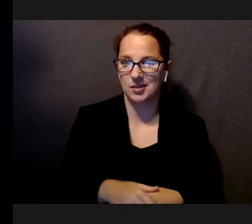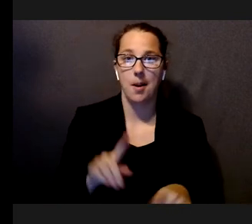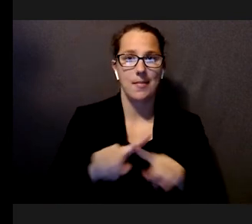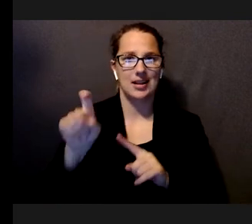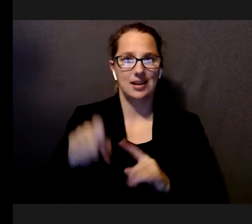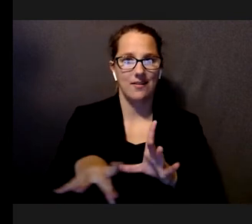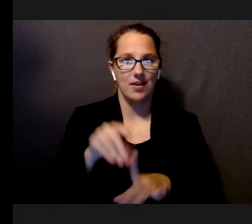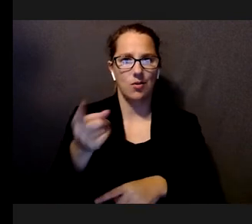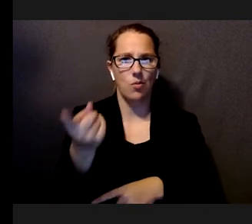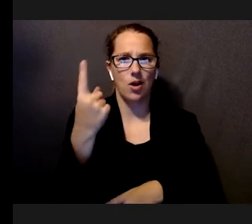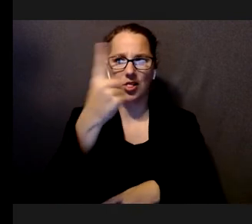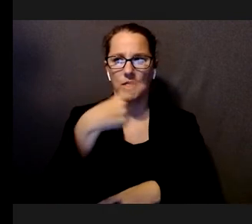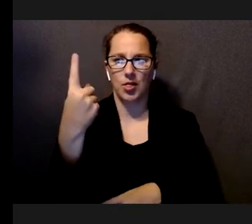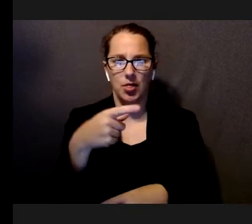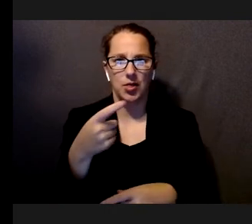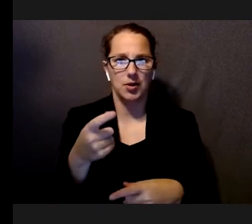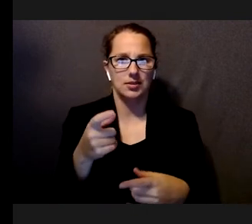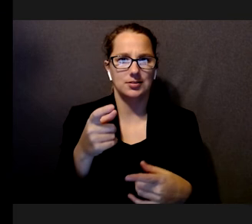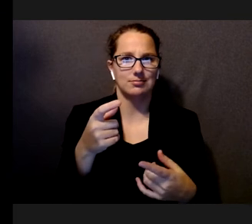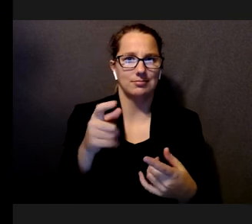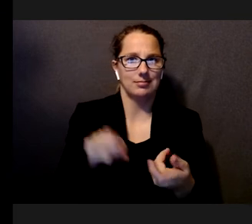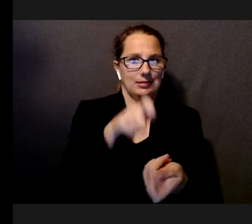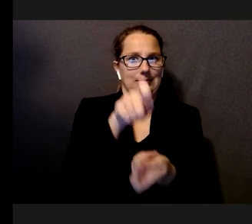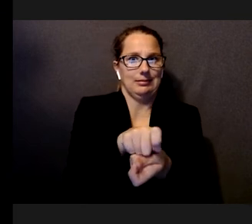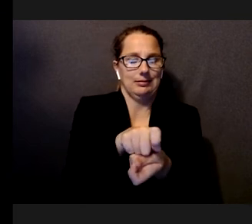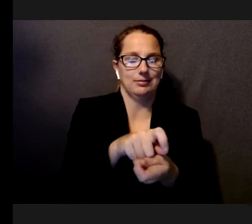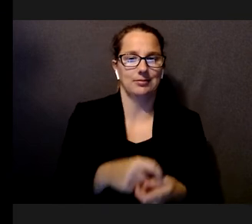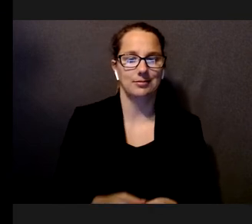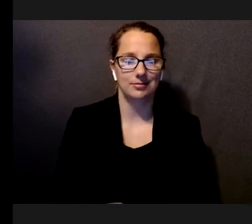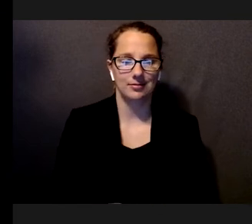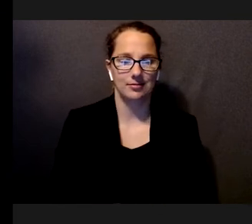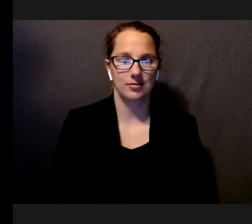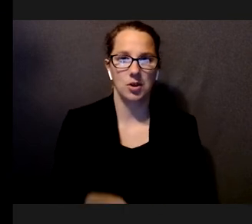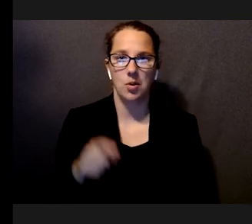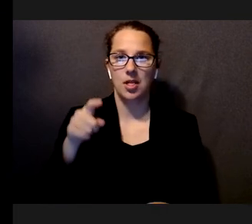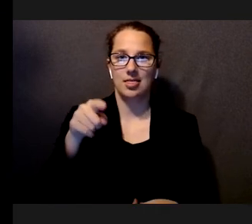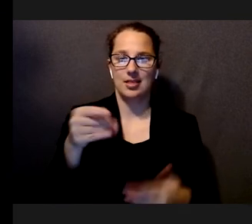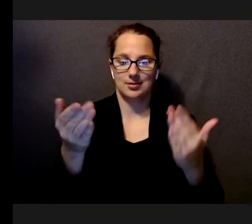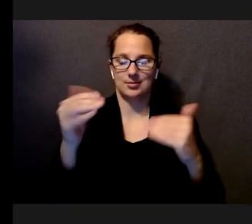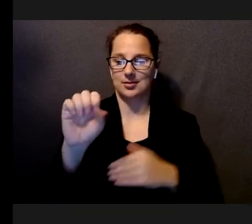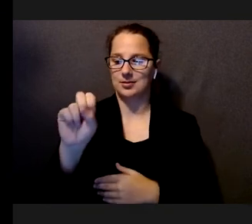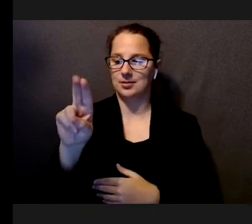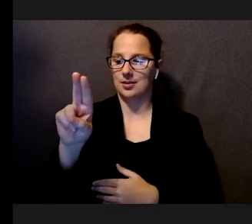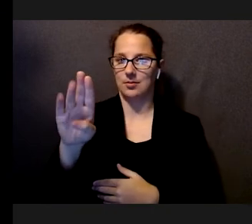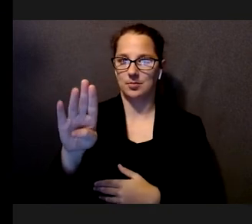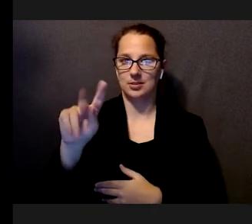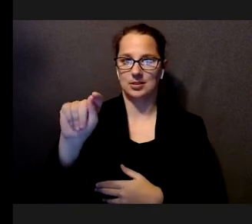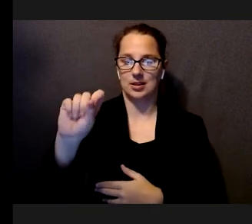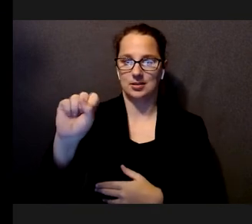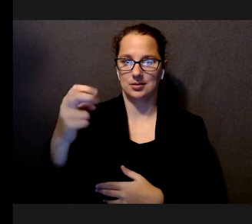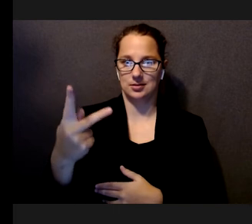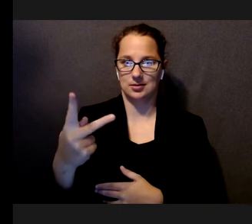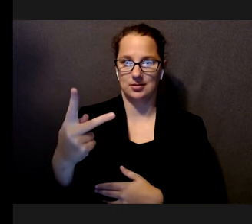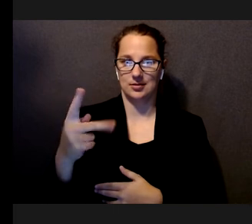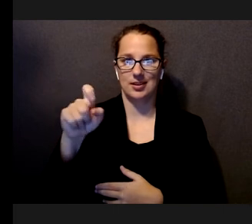And this task right here, this particular subtask of finding the exact product